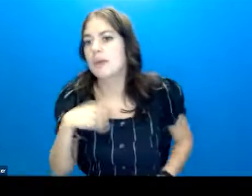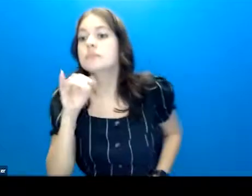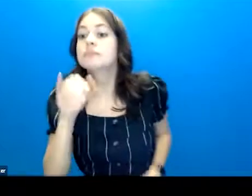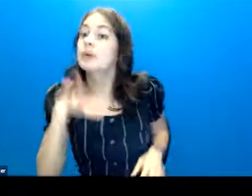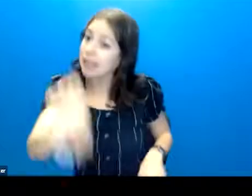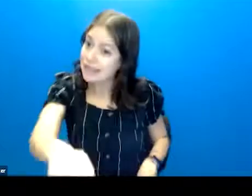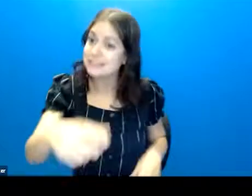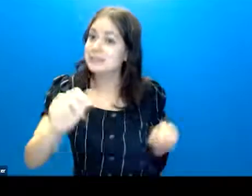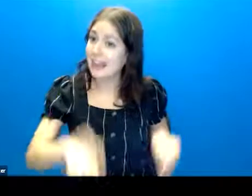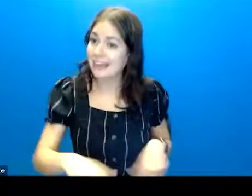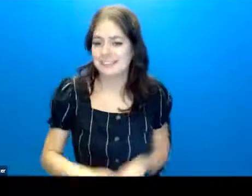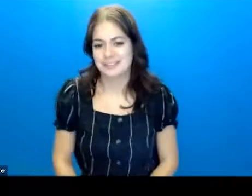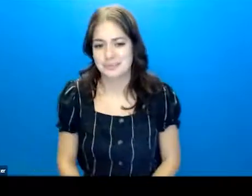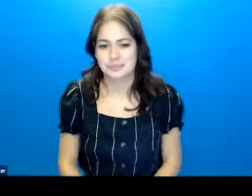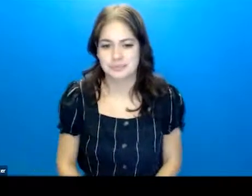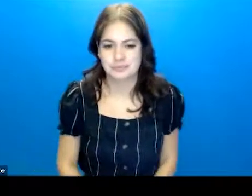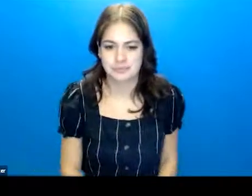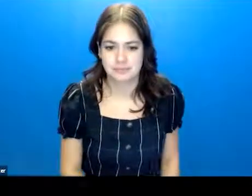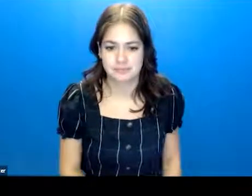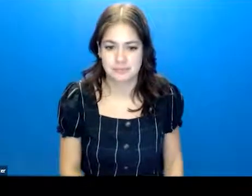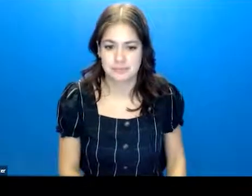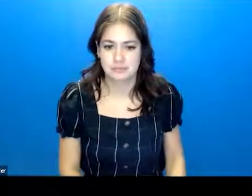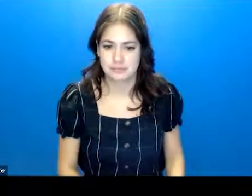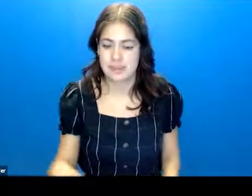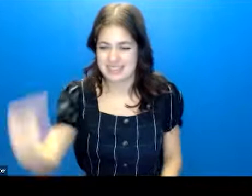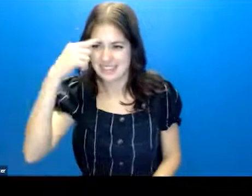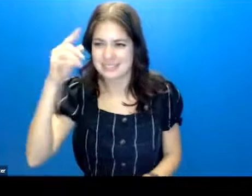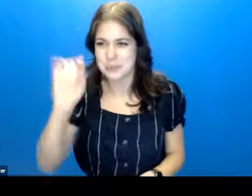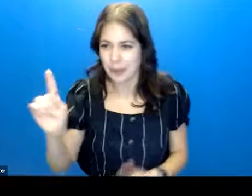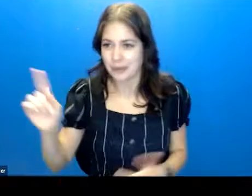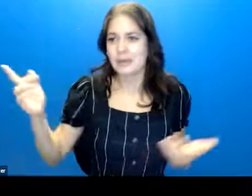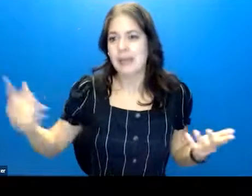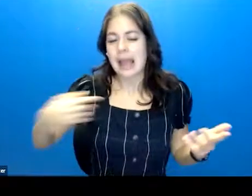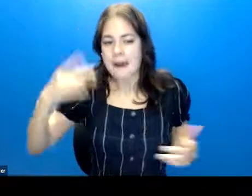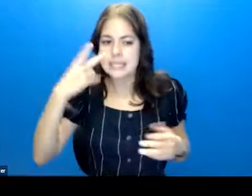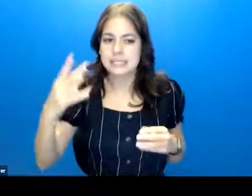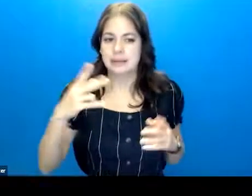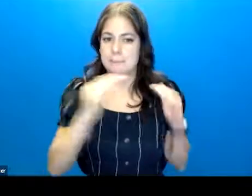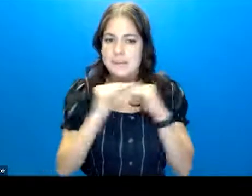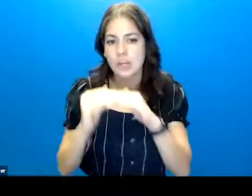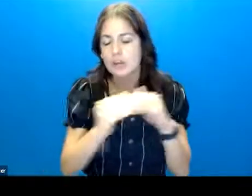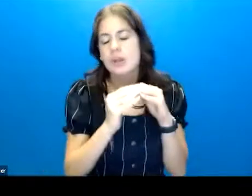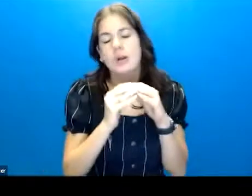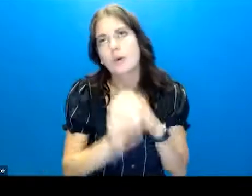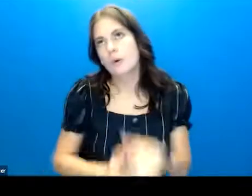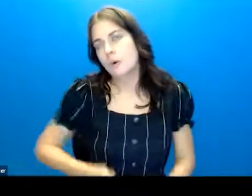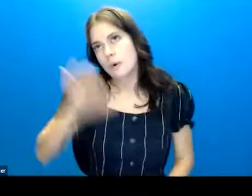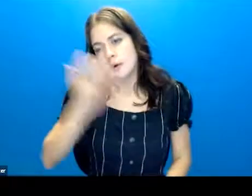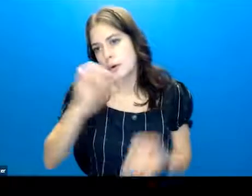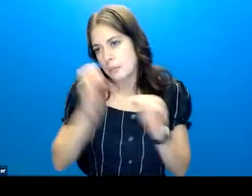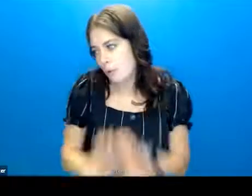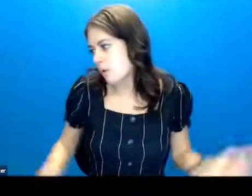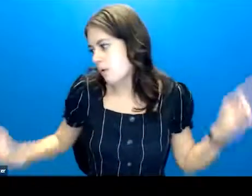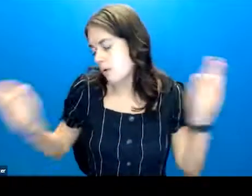well, yes, you know, um, so I think that's where I see peers as invaluable in these conversations.